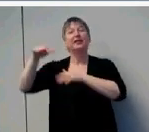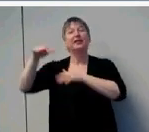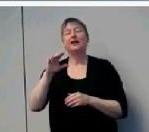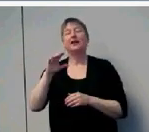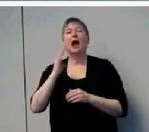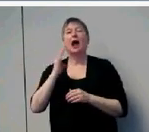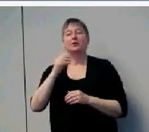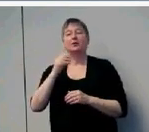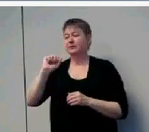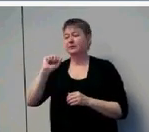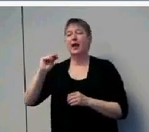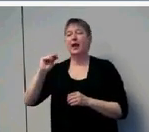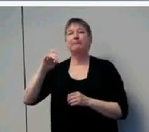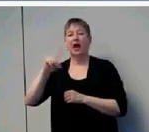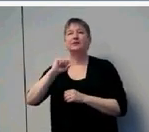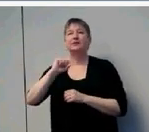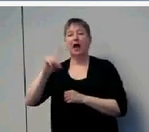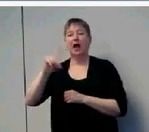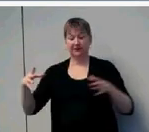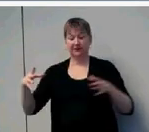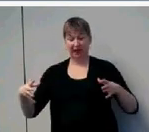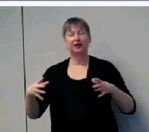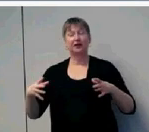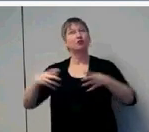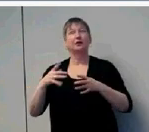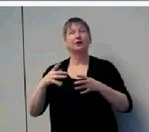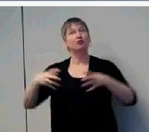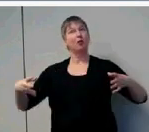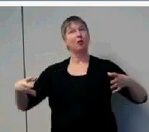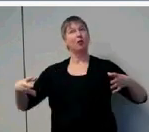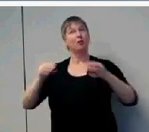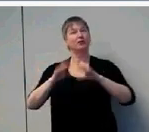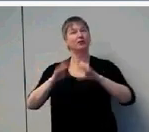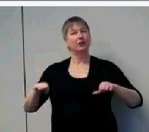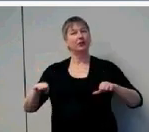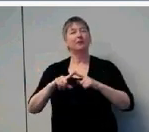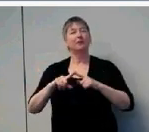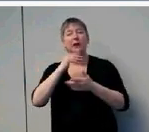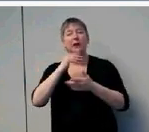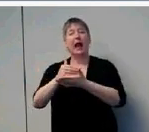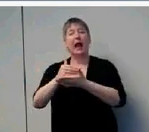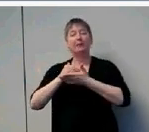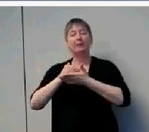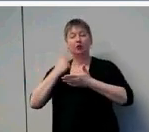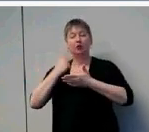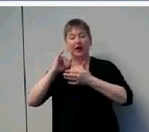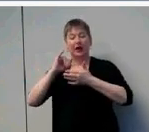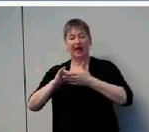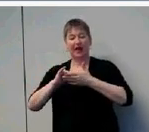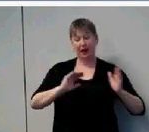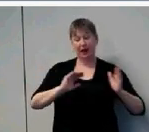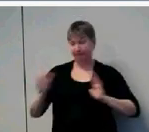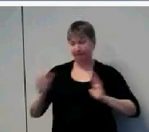So it was a useful design for looking at the longitudinal as well as cross sectional data.